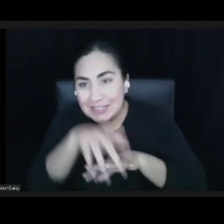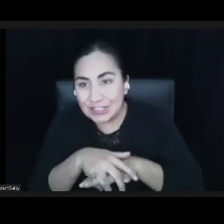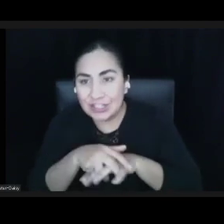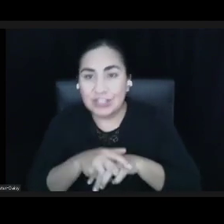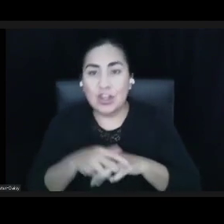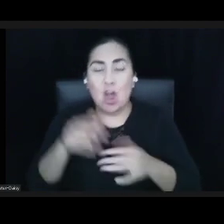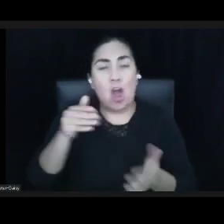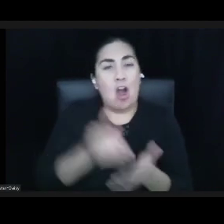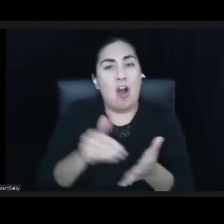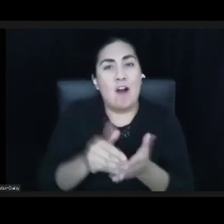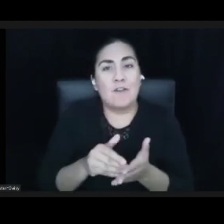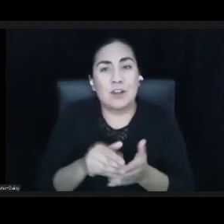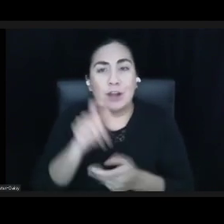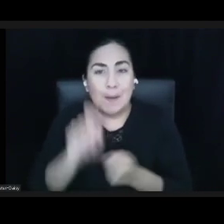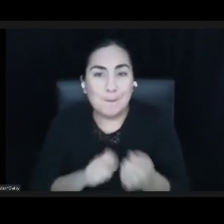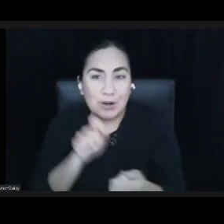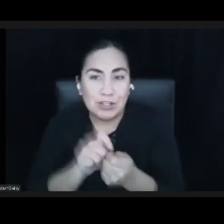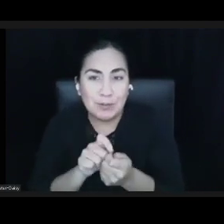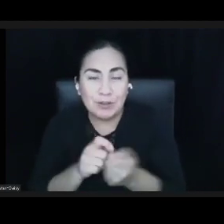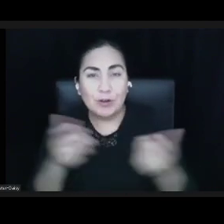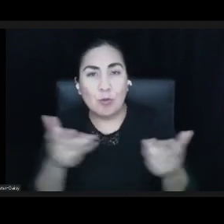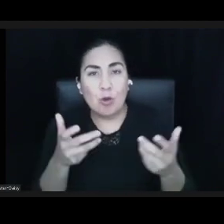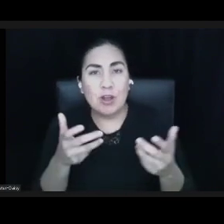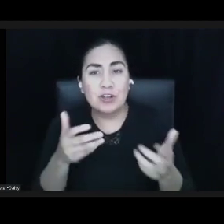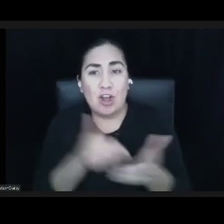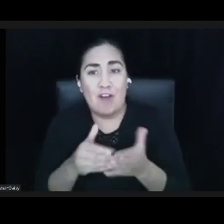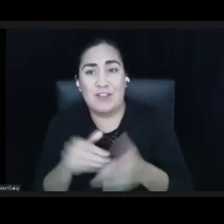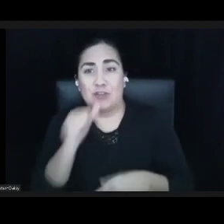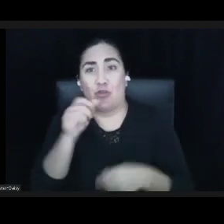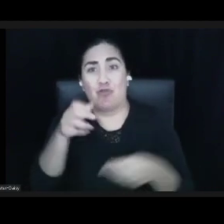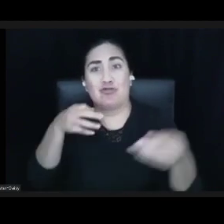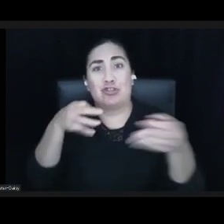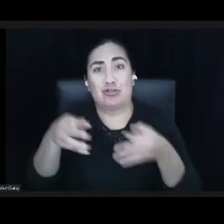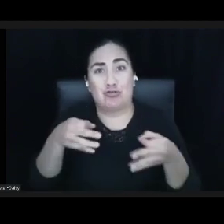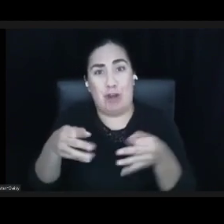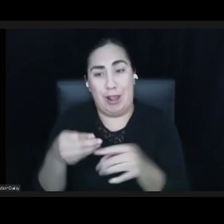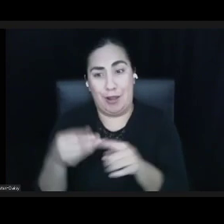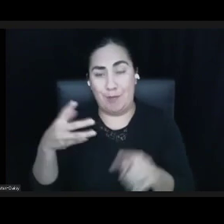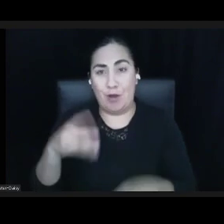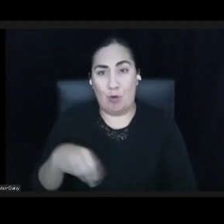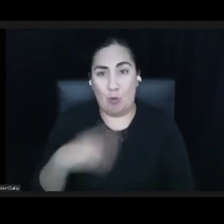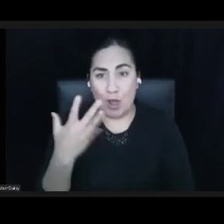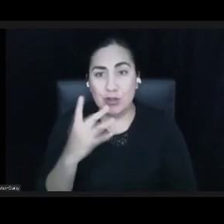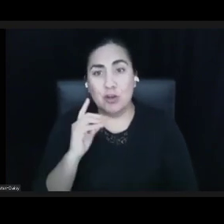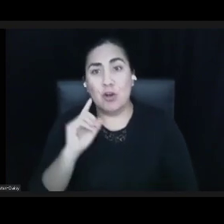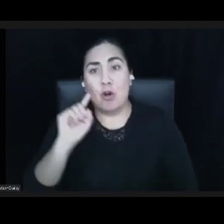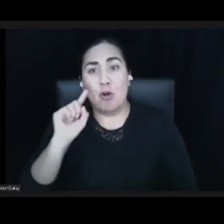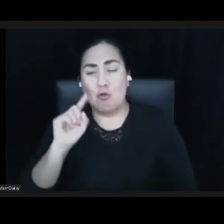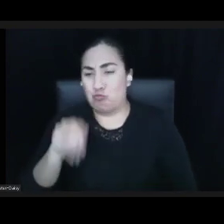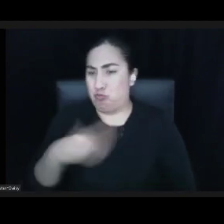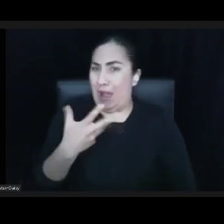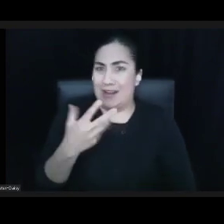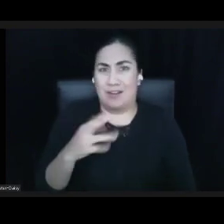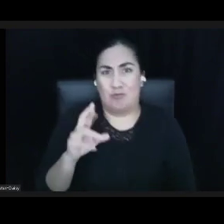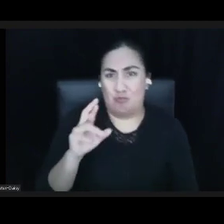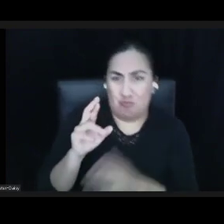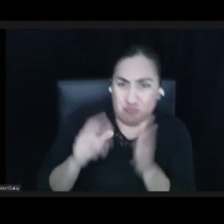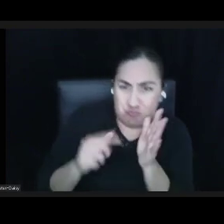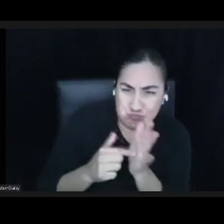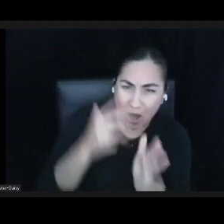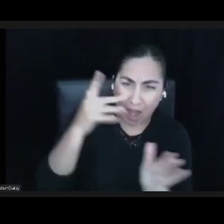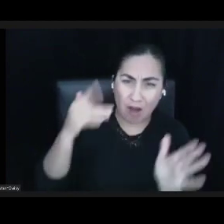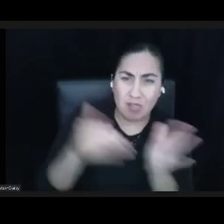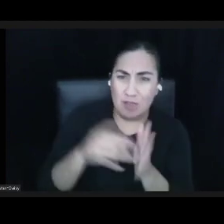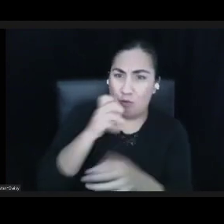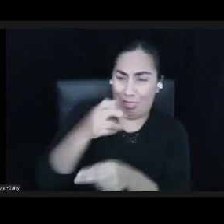often they don't describe white at all. They only describe the people of color. White is rarely named. And then also